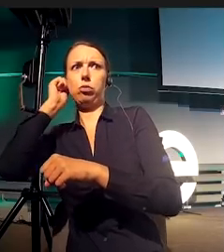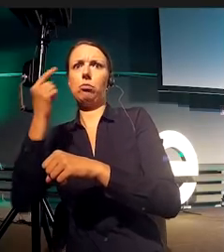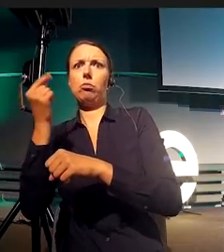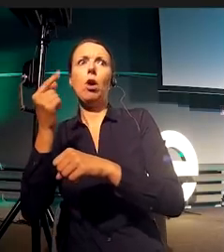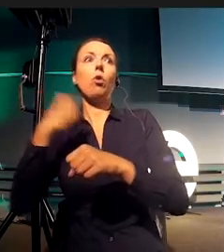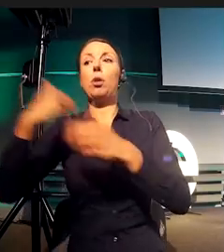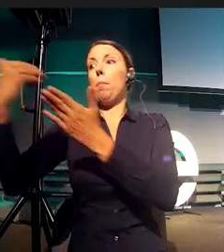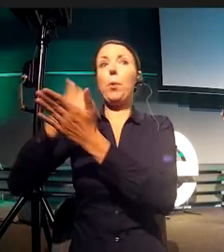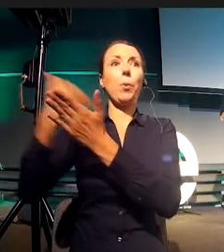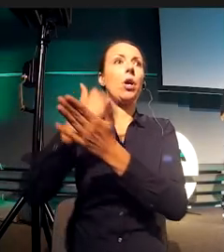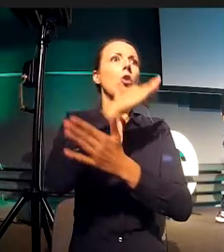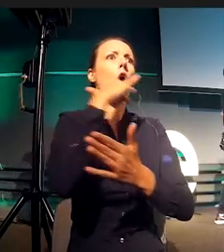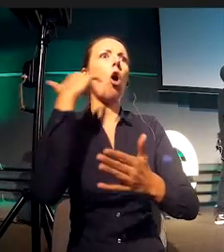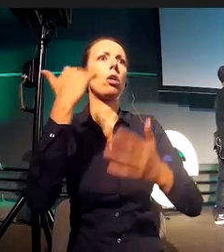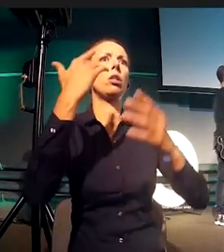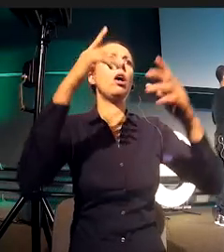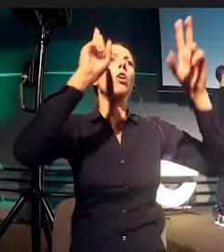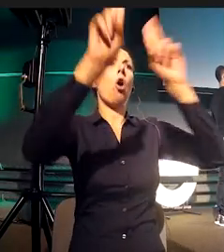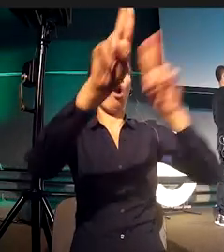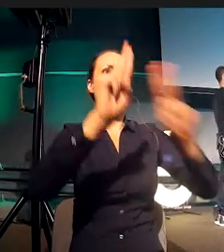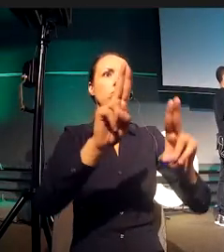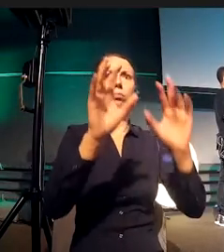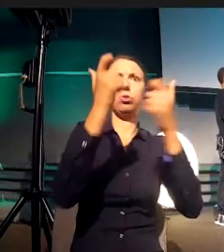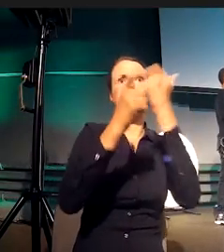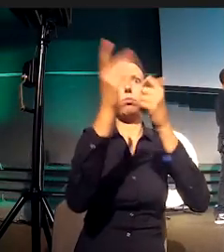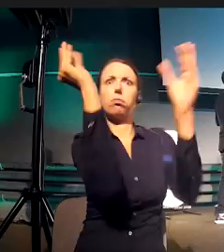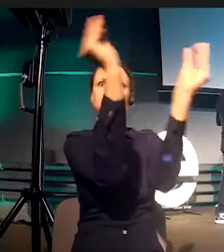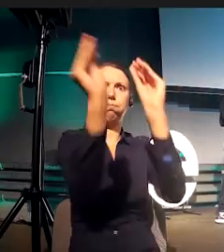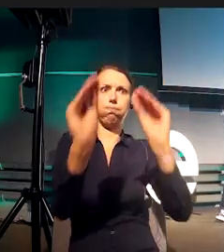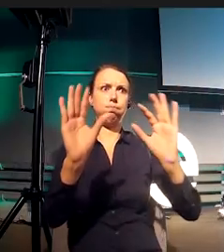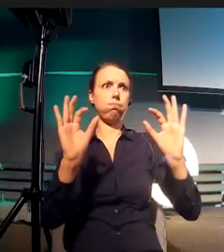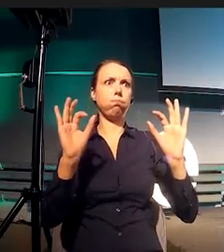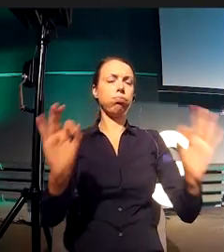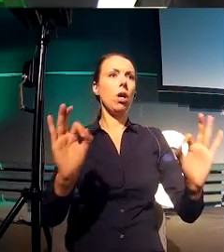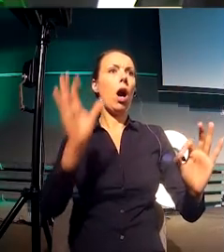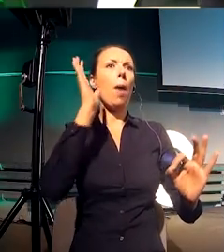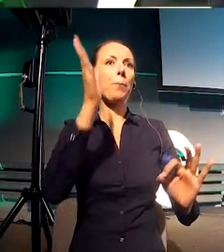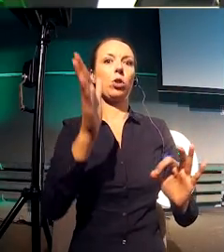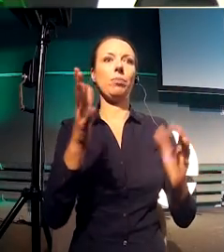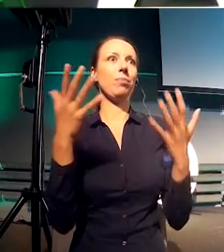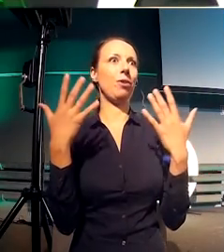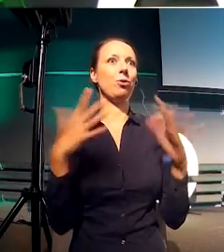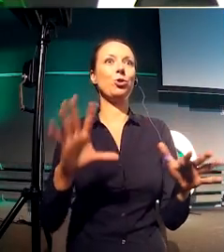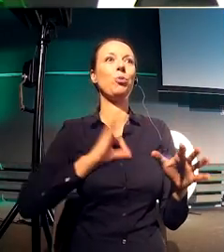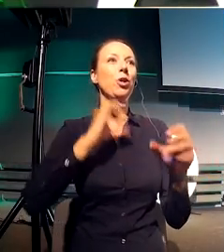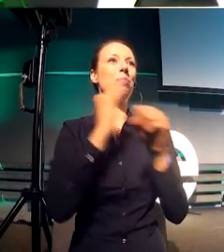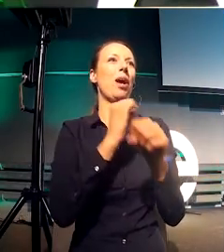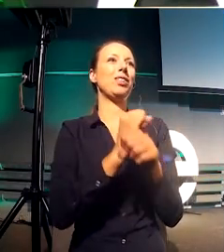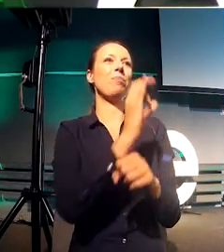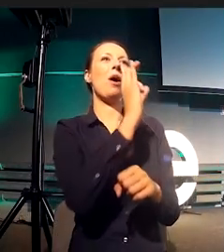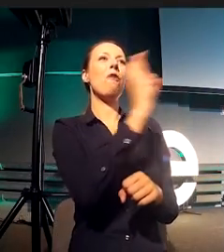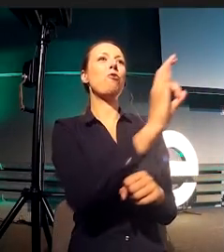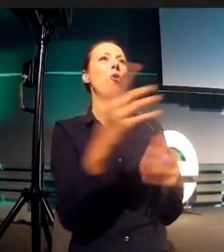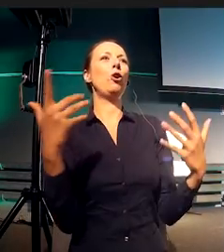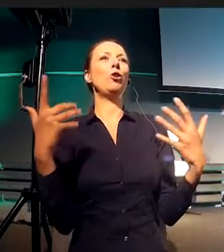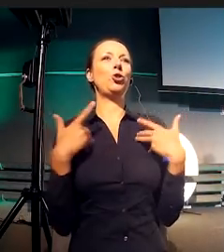have a life of their own. See, they turned it into something a bit different. My idea was connecting people.